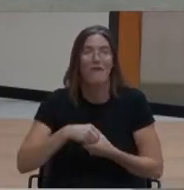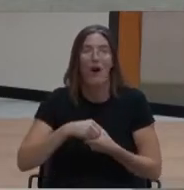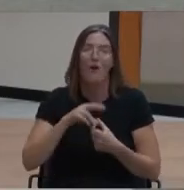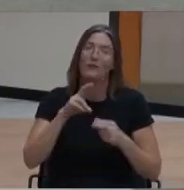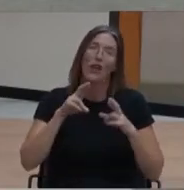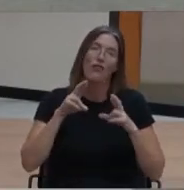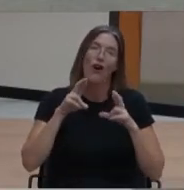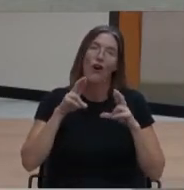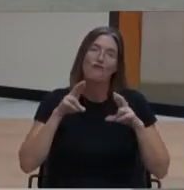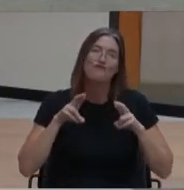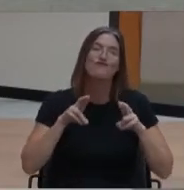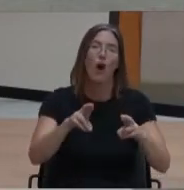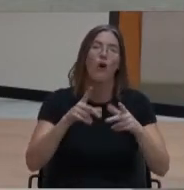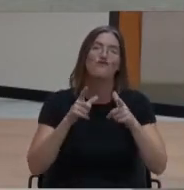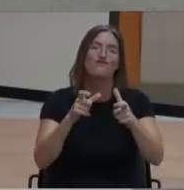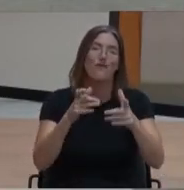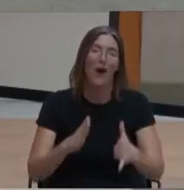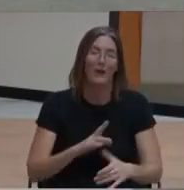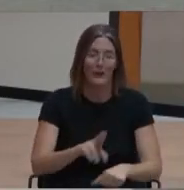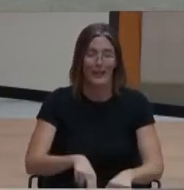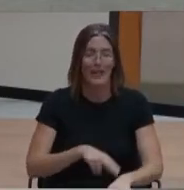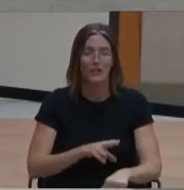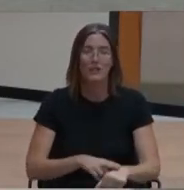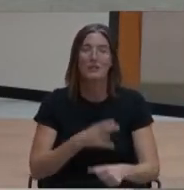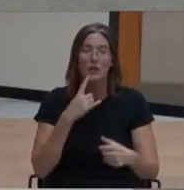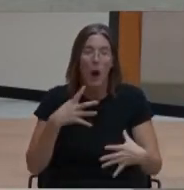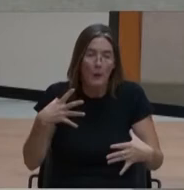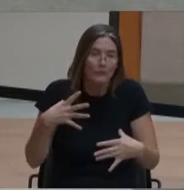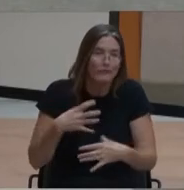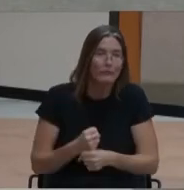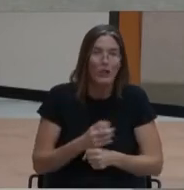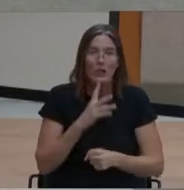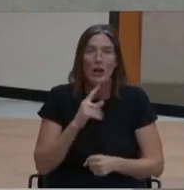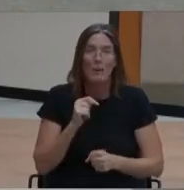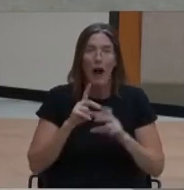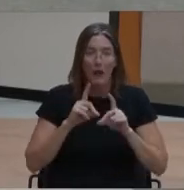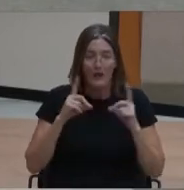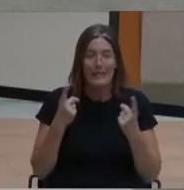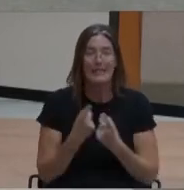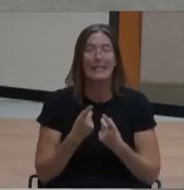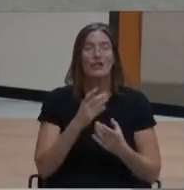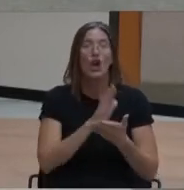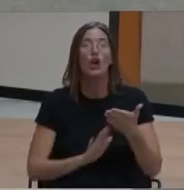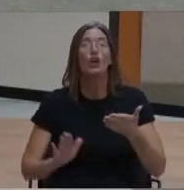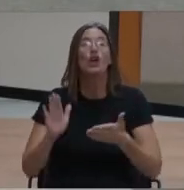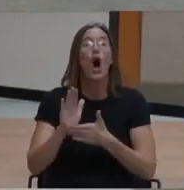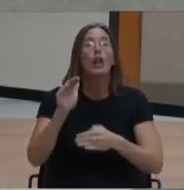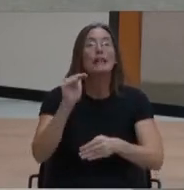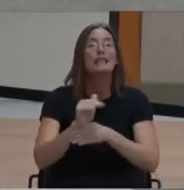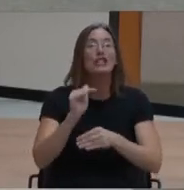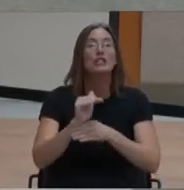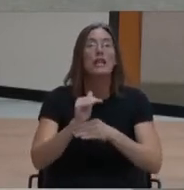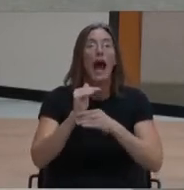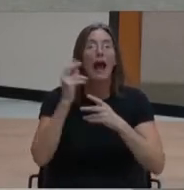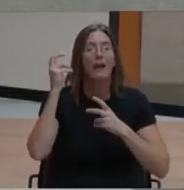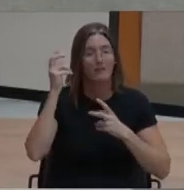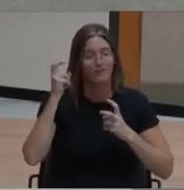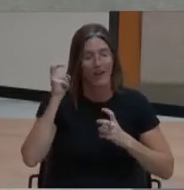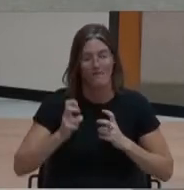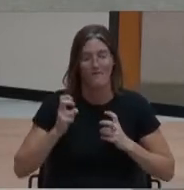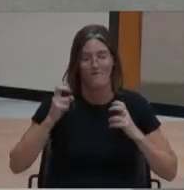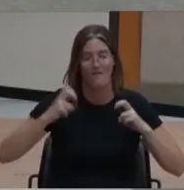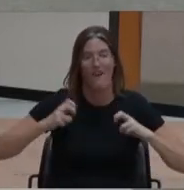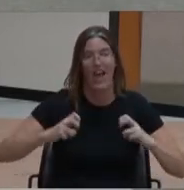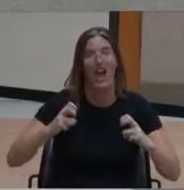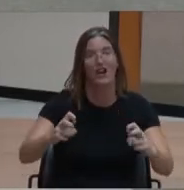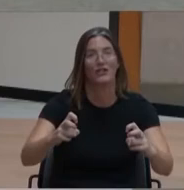begin by recapping the district-wide college night fair, which was on September 26, hosted by Saddleback High School. Our entire